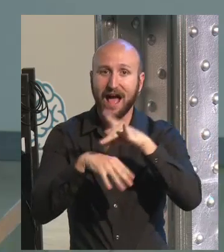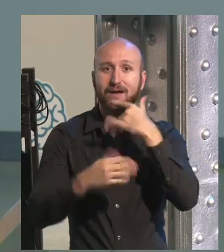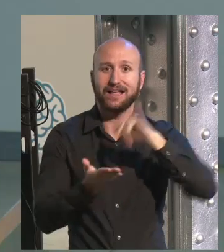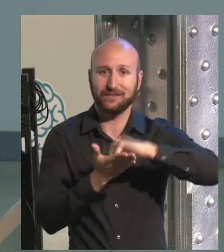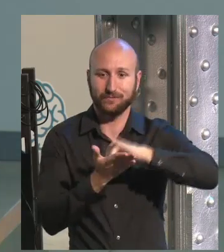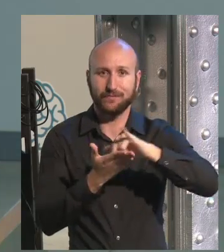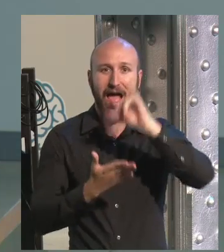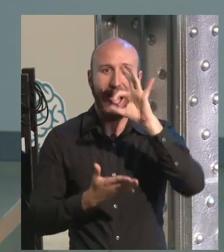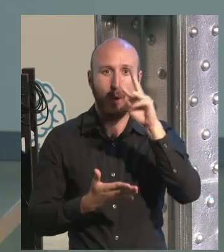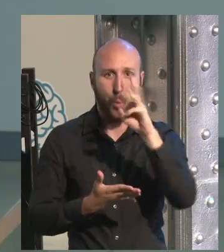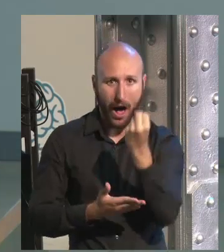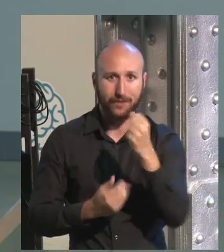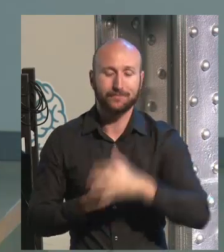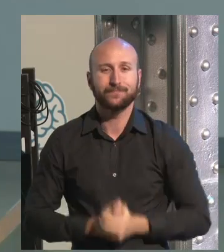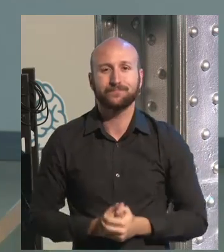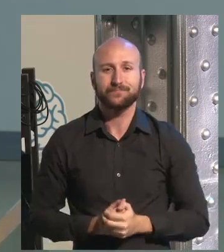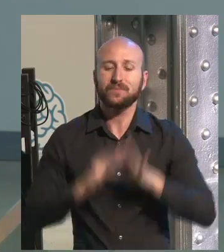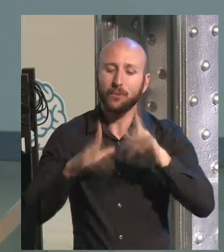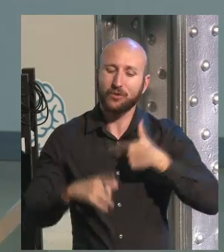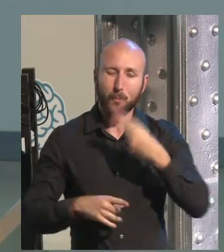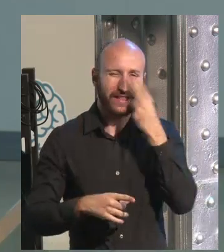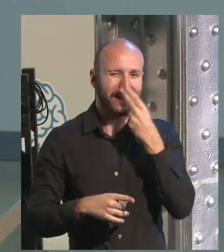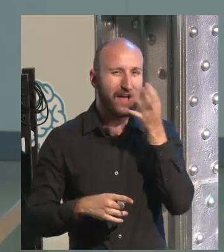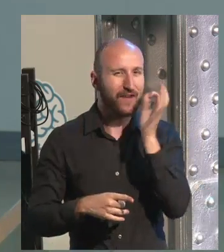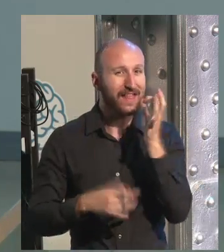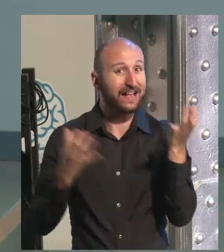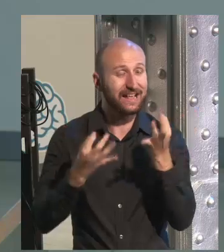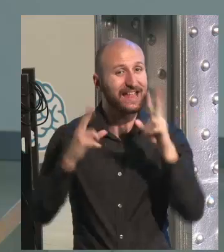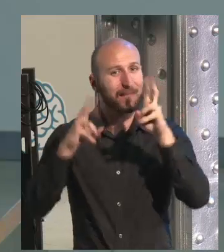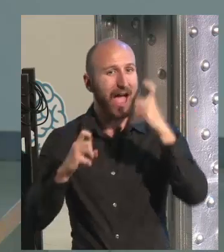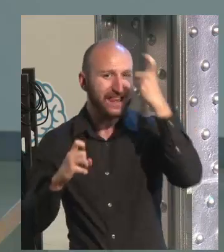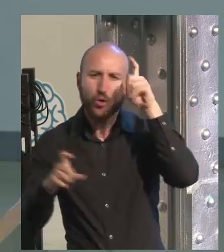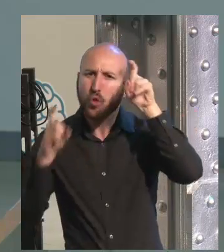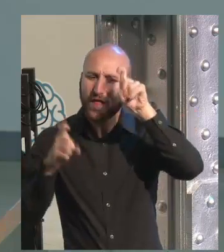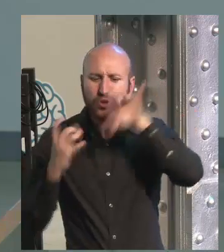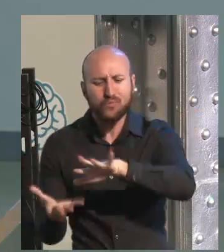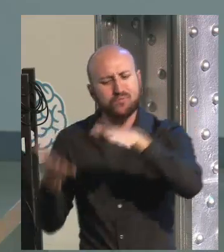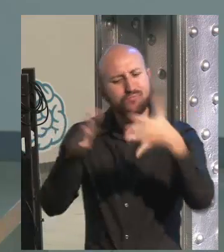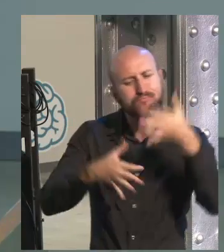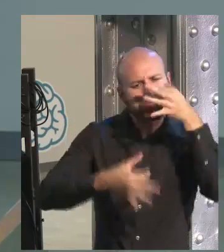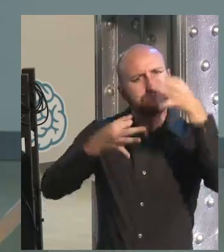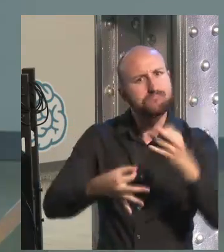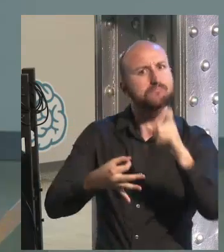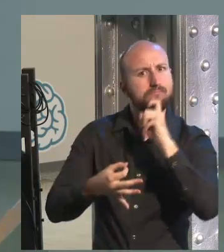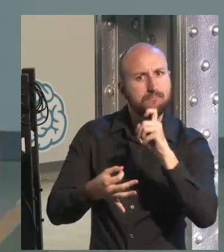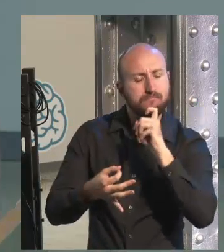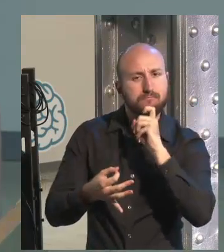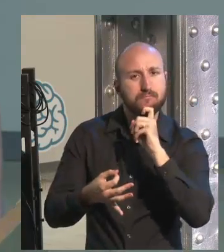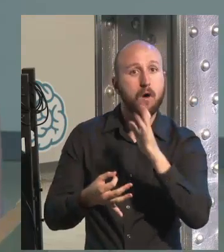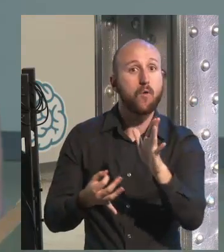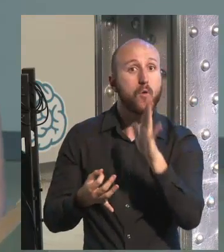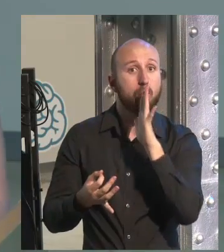including the one of Iowa, and what I really like from him is the way he